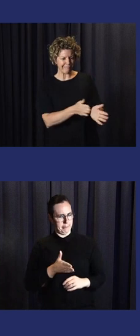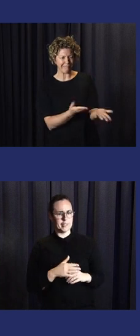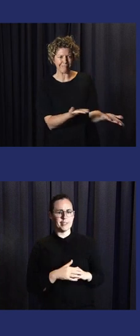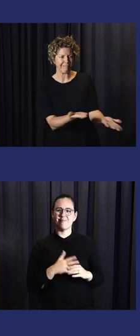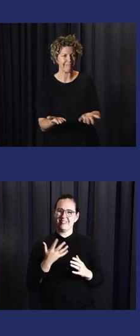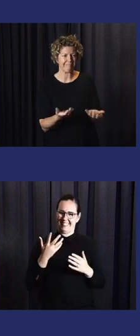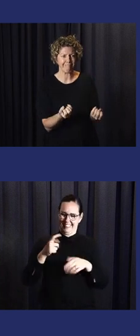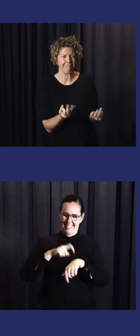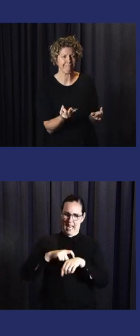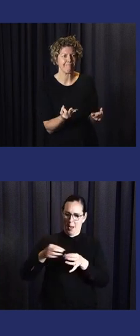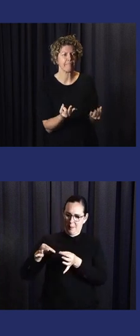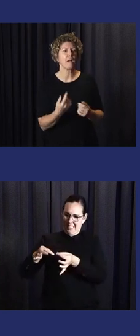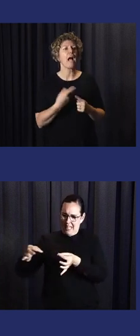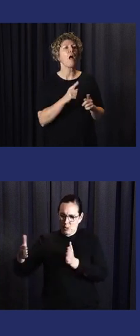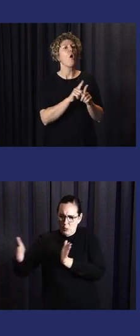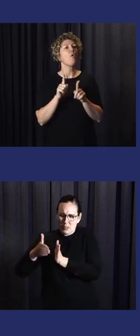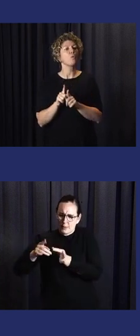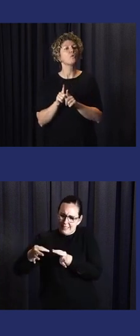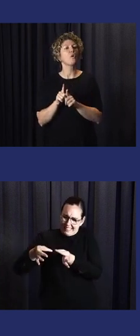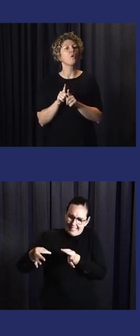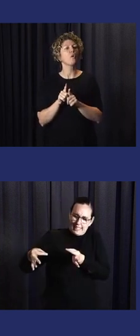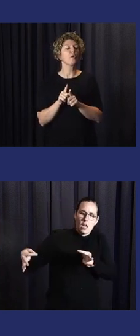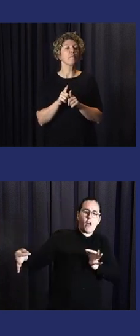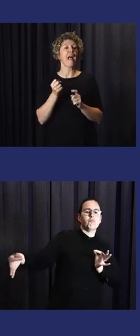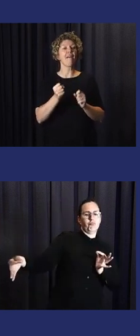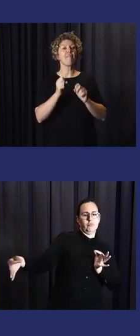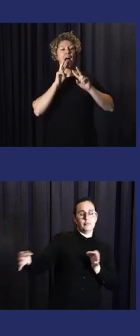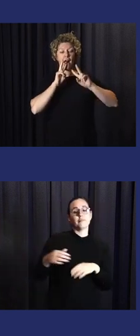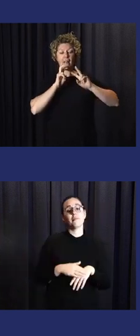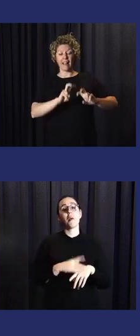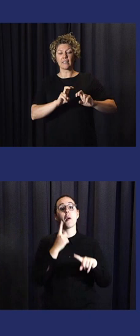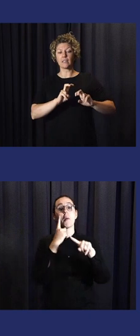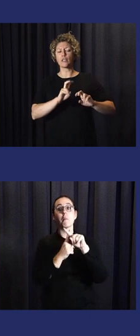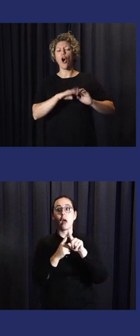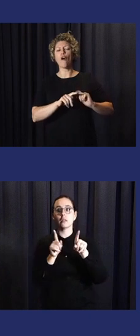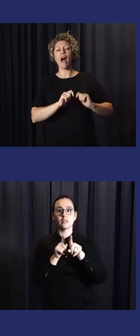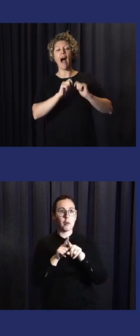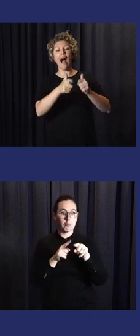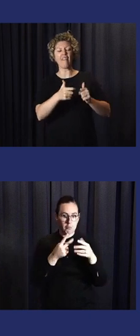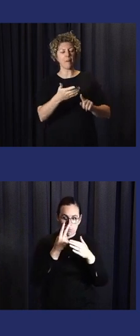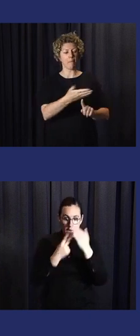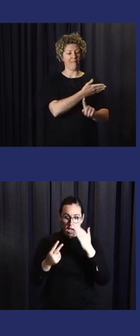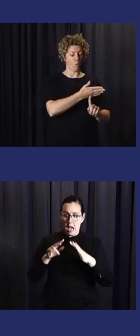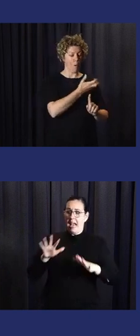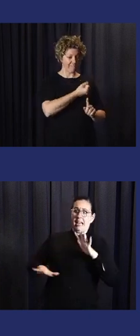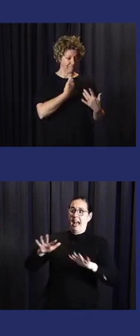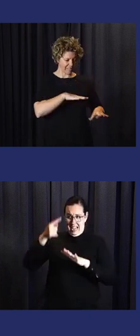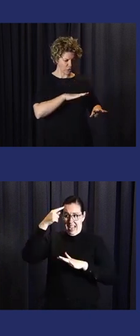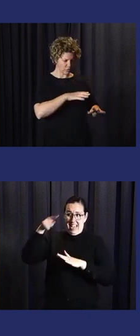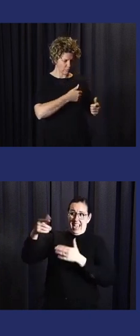community for a given lead time, and false alarm of the extreme event of forecast. Then